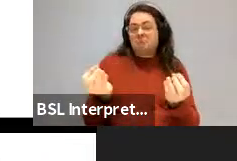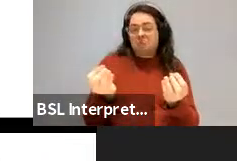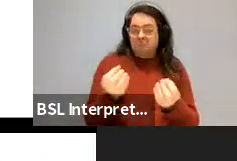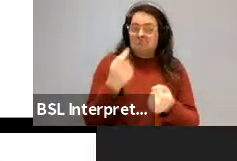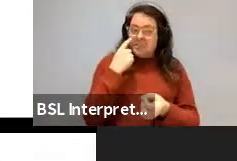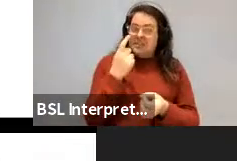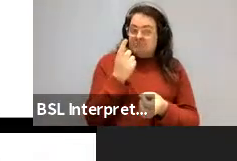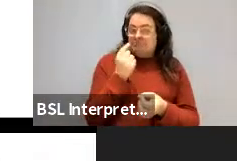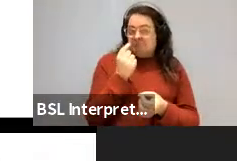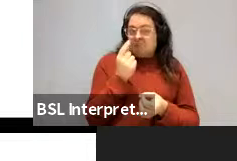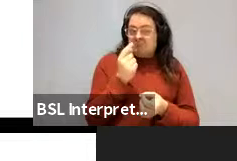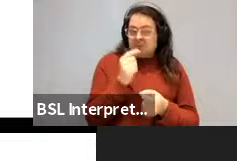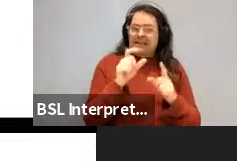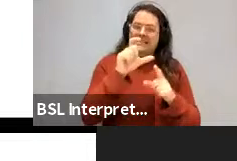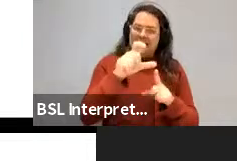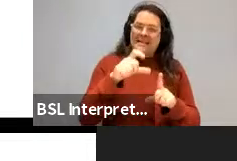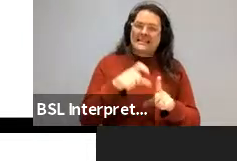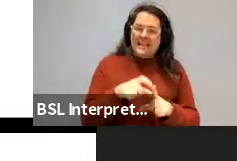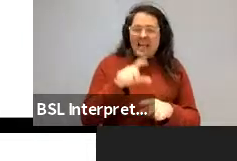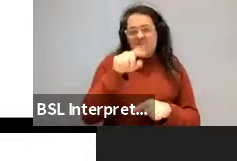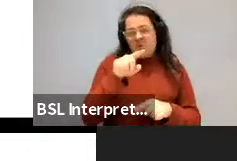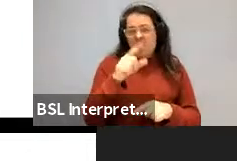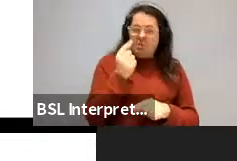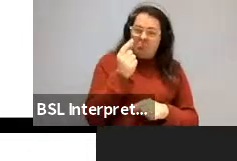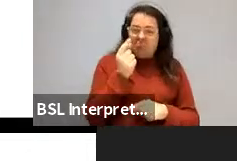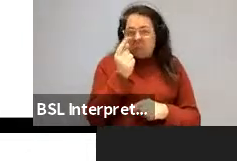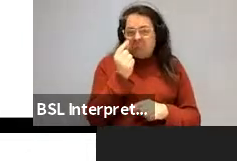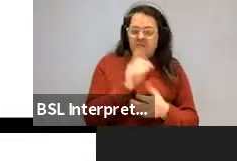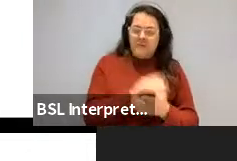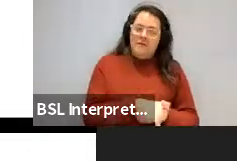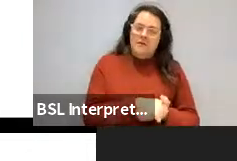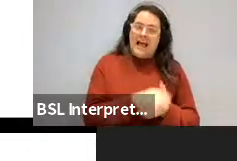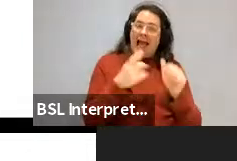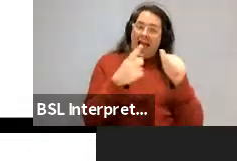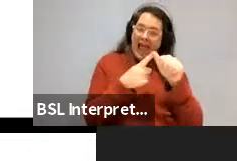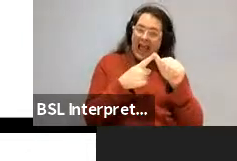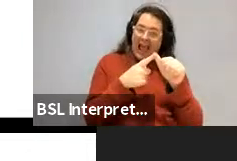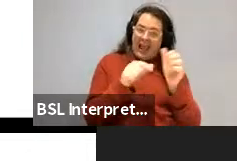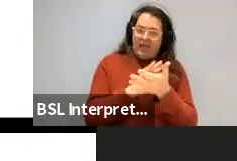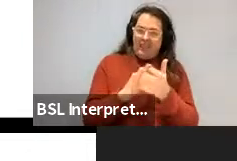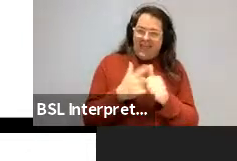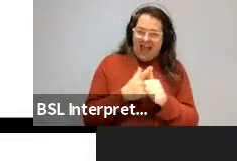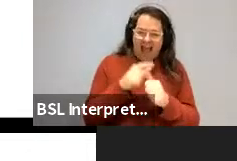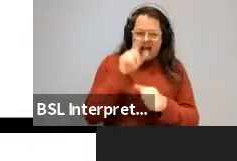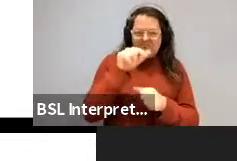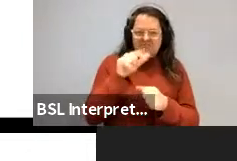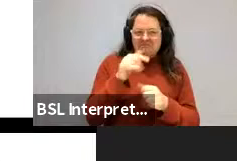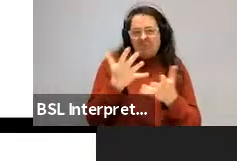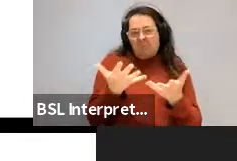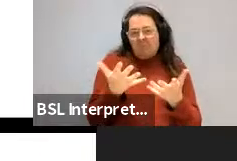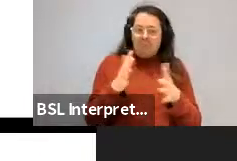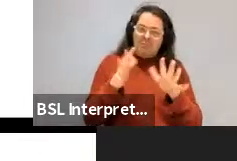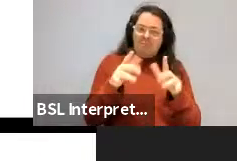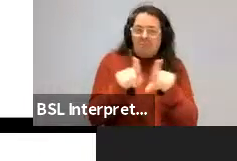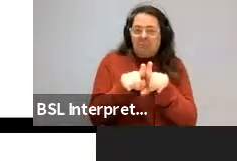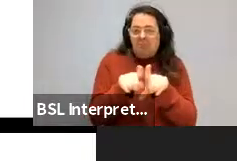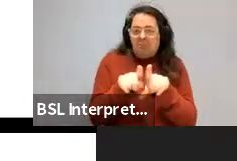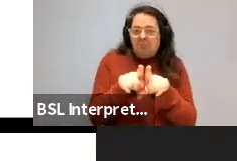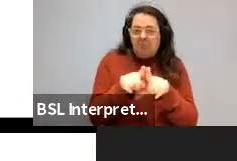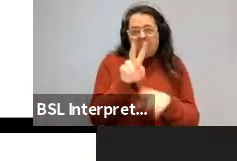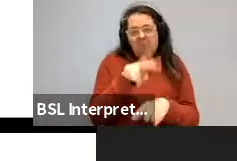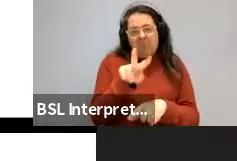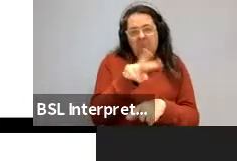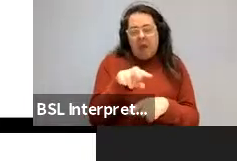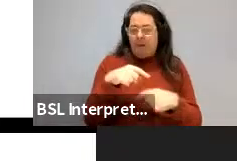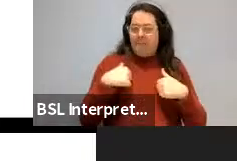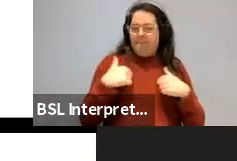This is the actress who I bought a picture of versus the, this is the actress who I bought that picture of. There's not much of a contrast there. any, I don't get any, but I haven't done